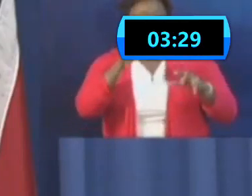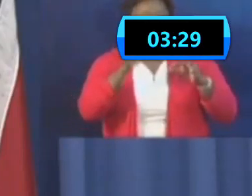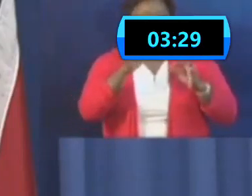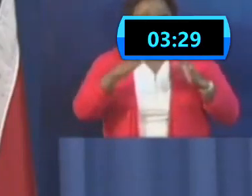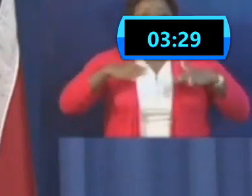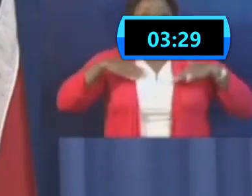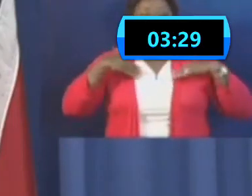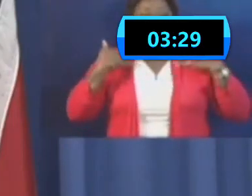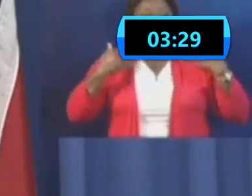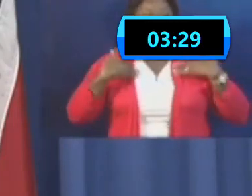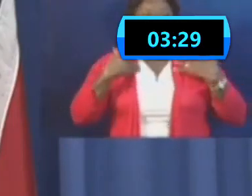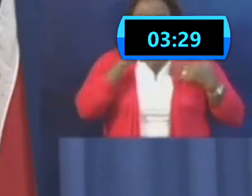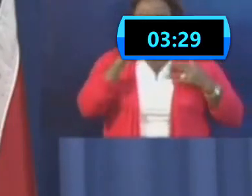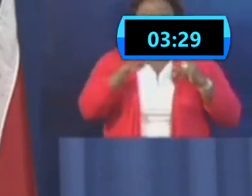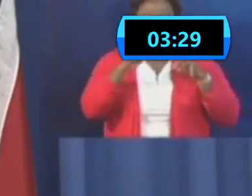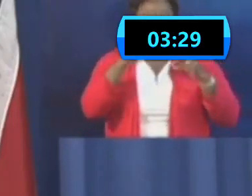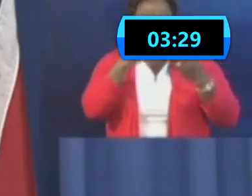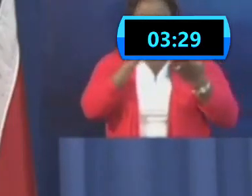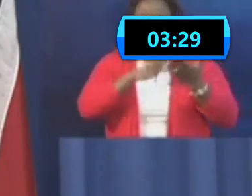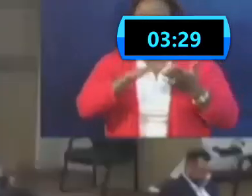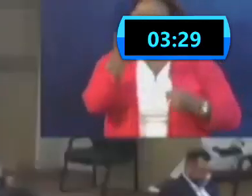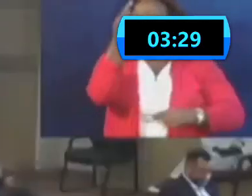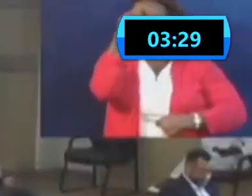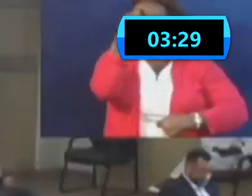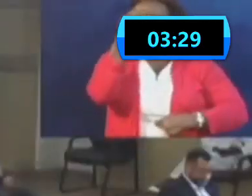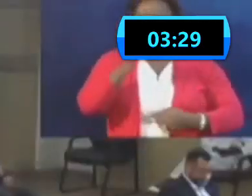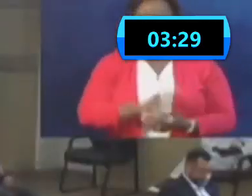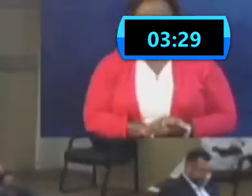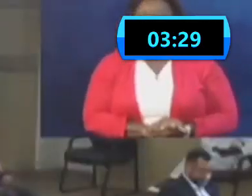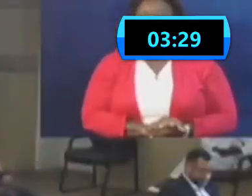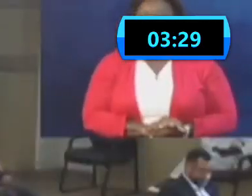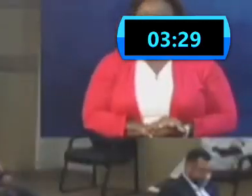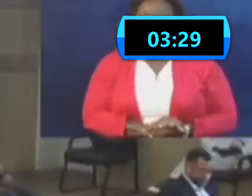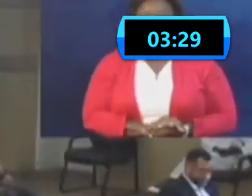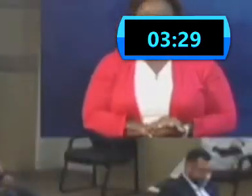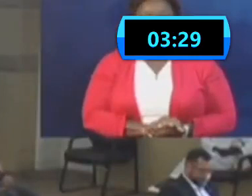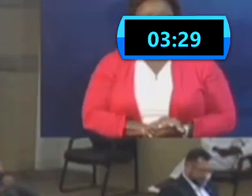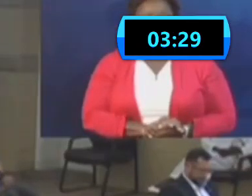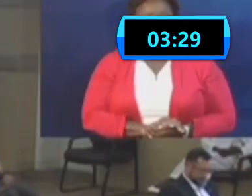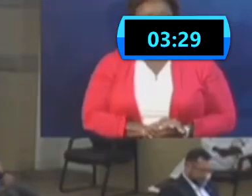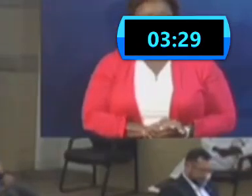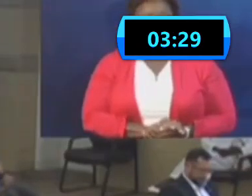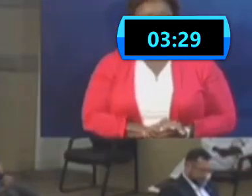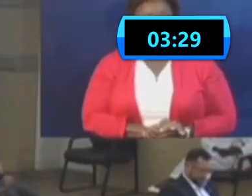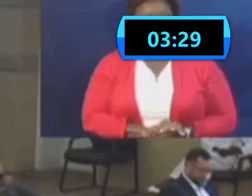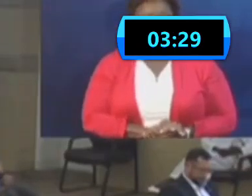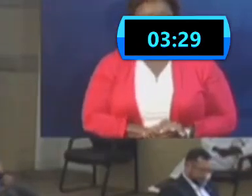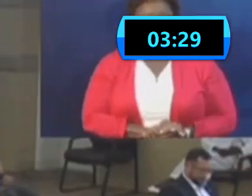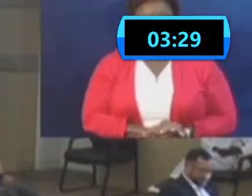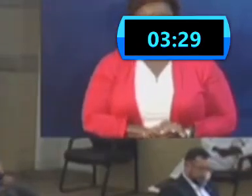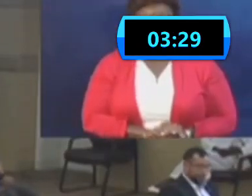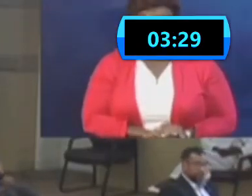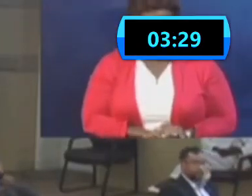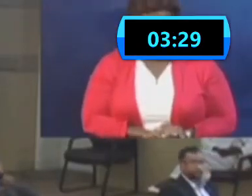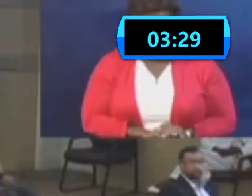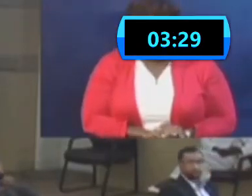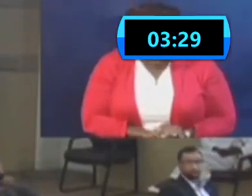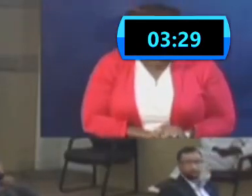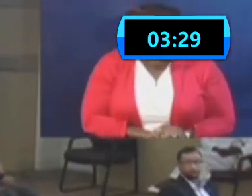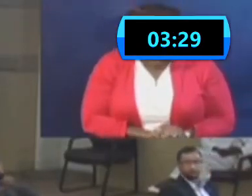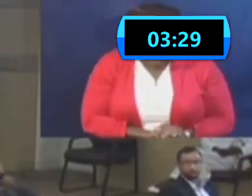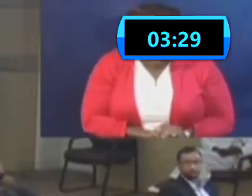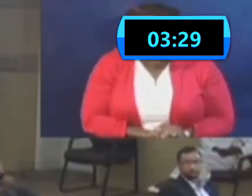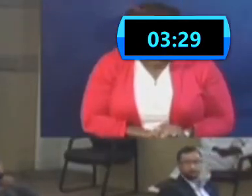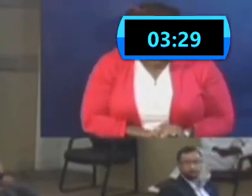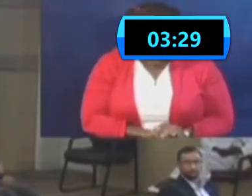be milder in the younger age groups. And what do you differentiate between the active cases? And I've noticed a change in the listing. no longer